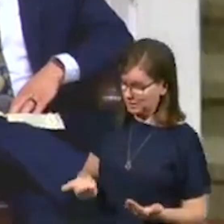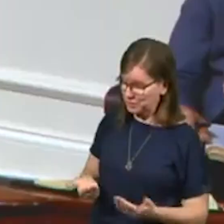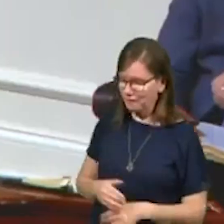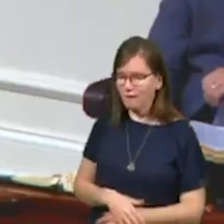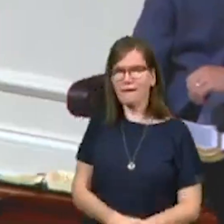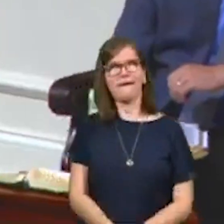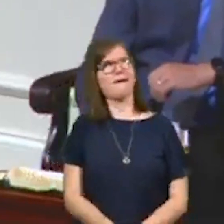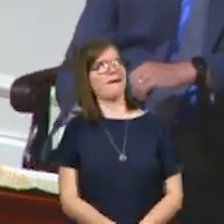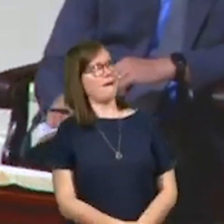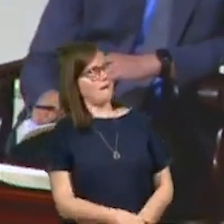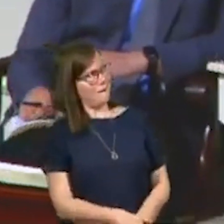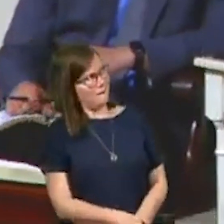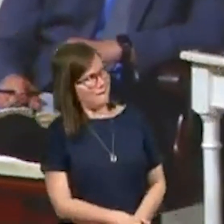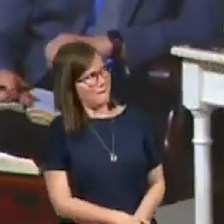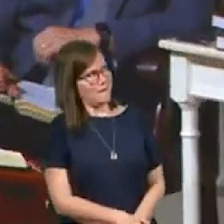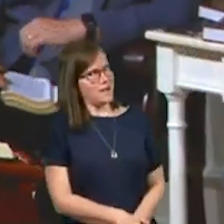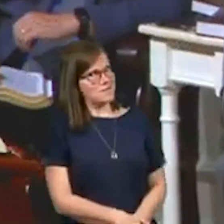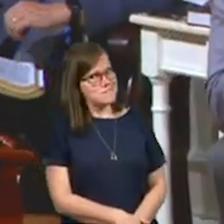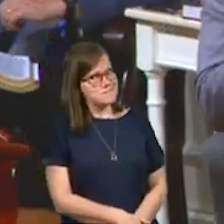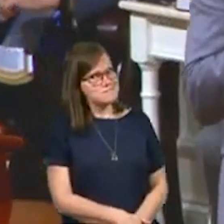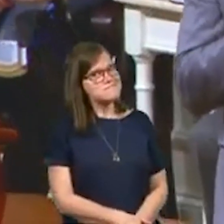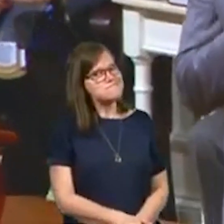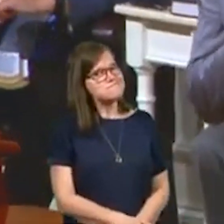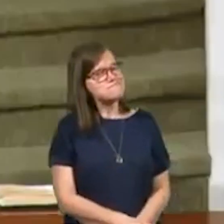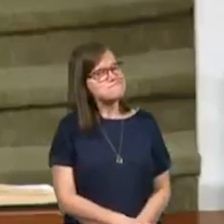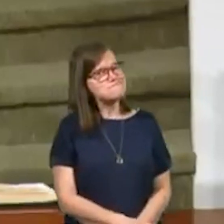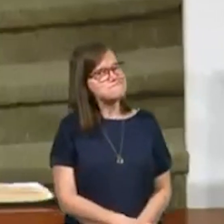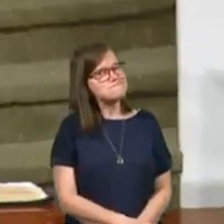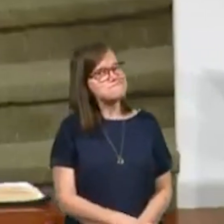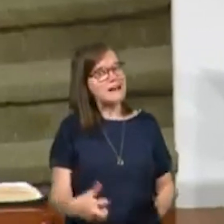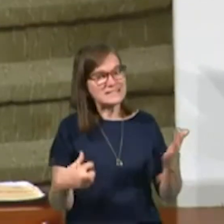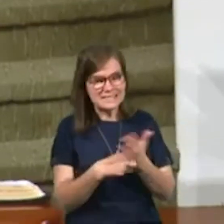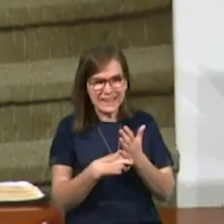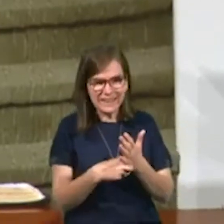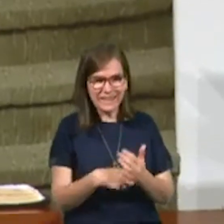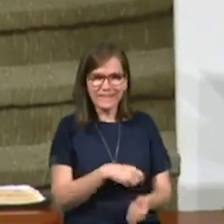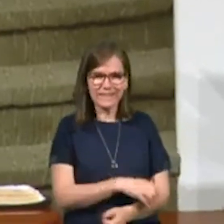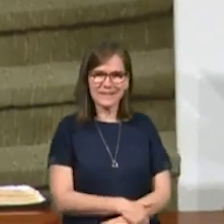gave me another ticket.